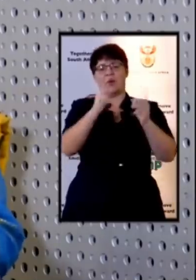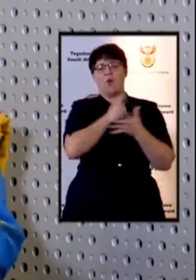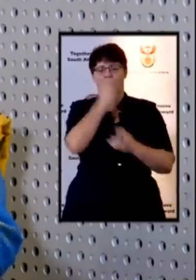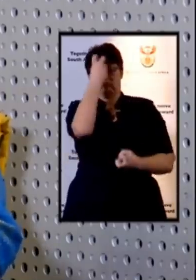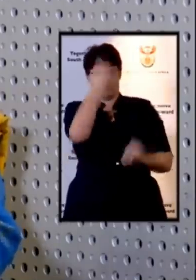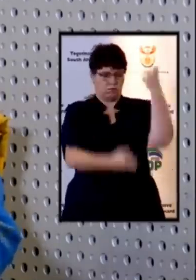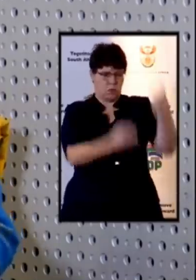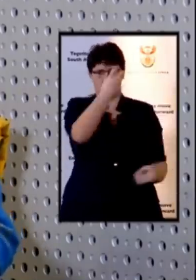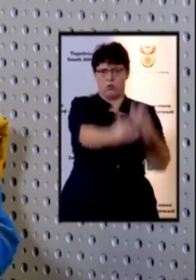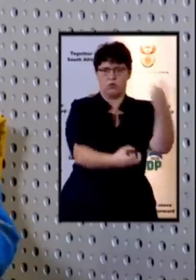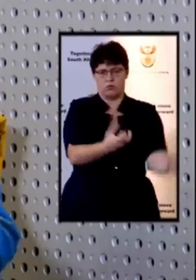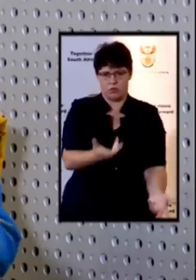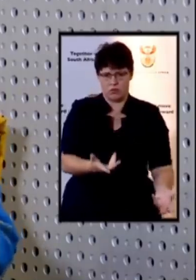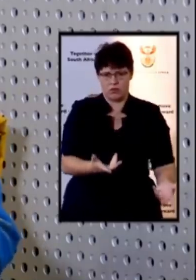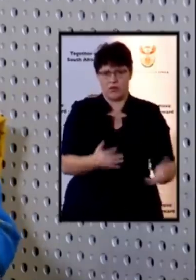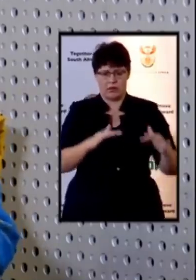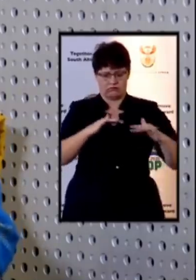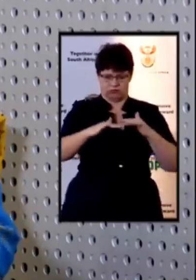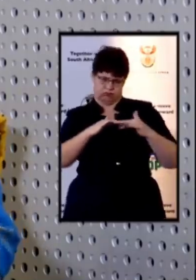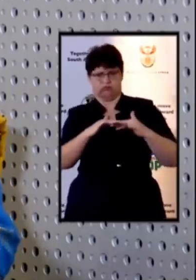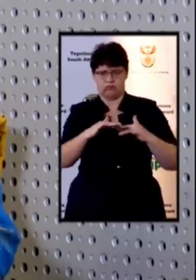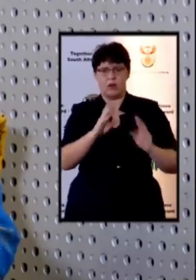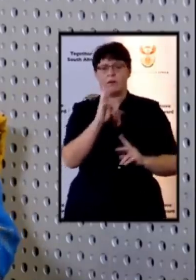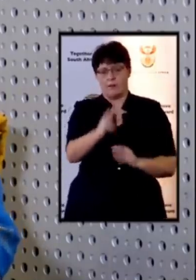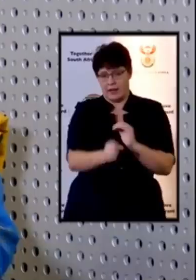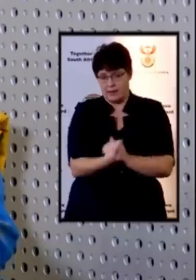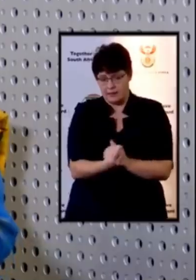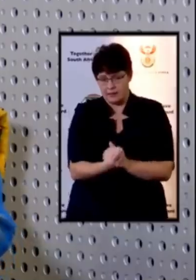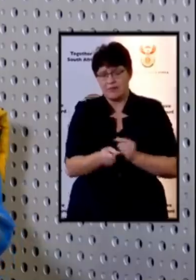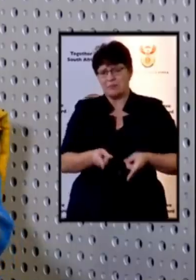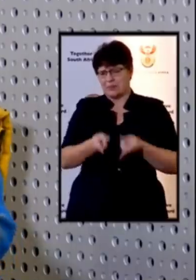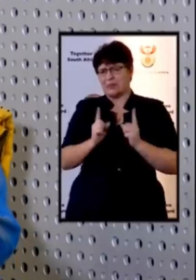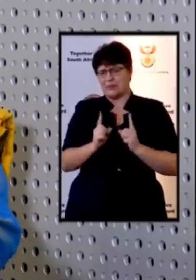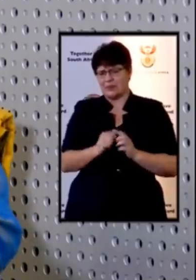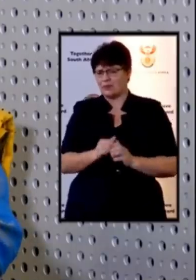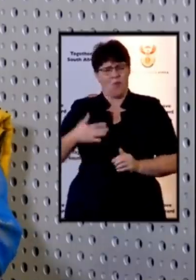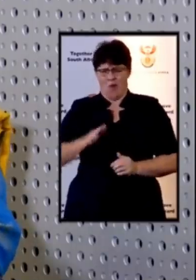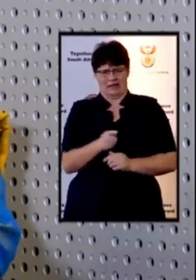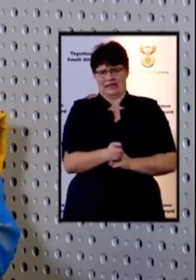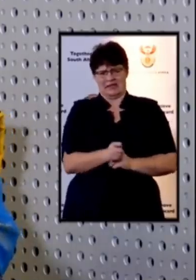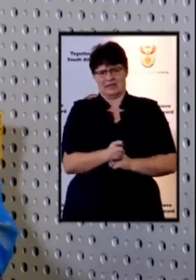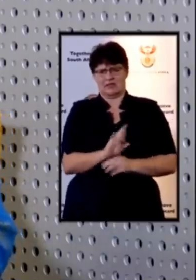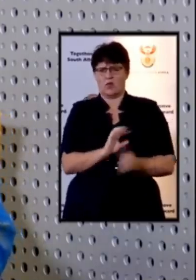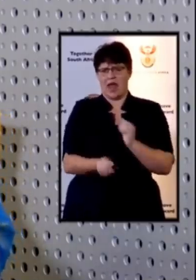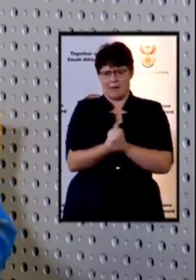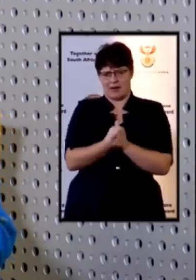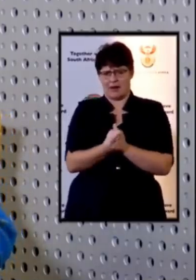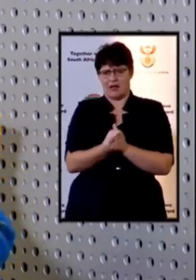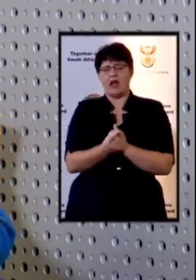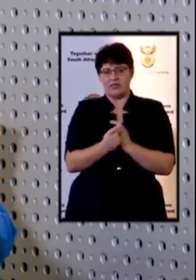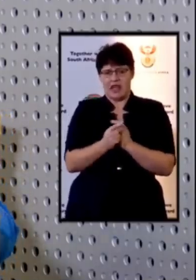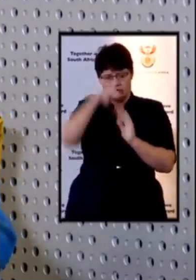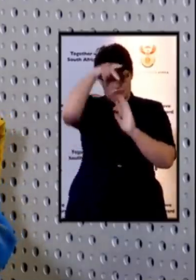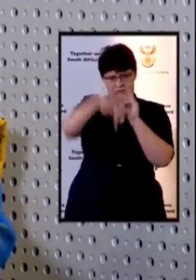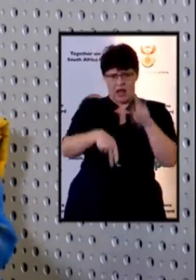chances of seismic activities so we don't want that to happen in rock falls